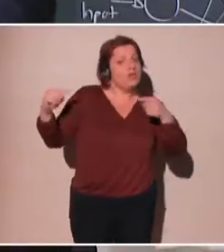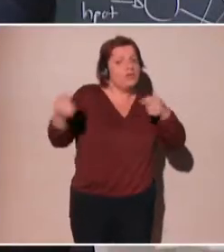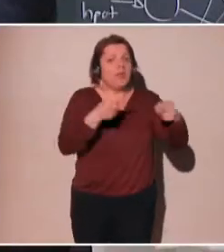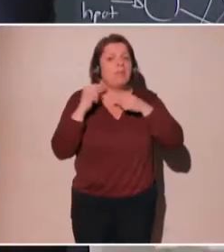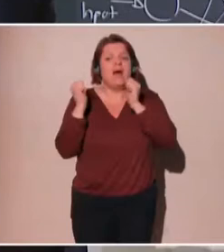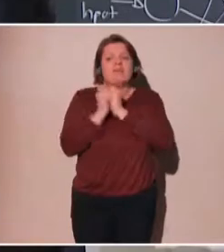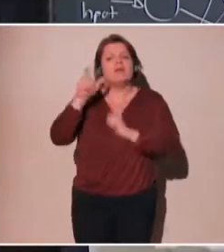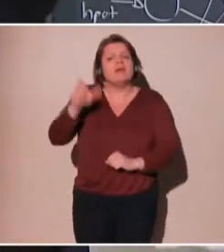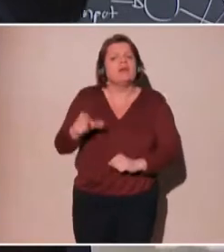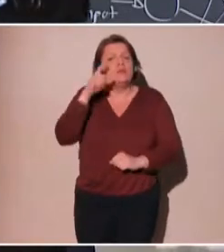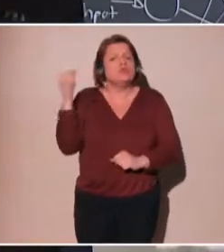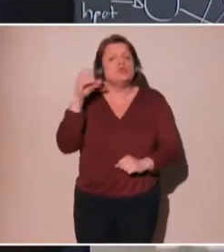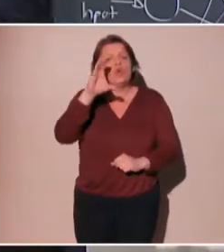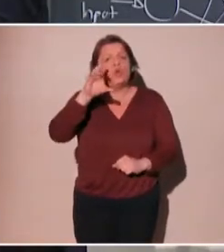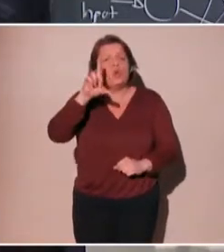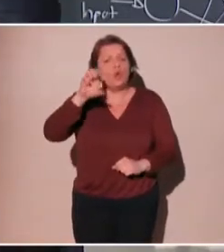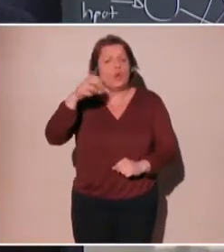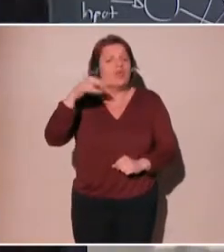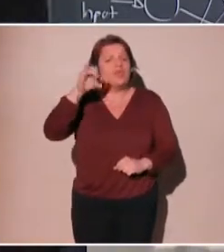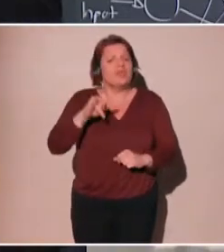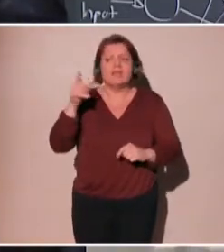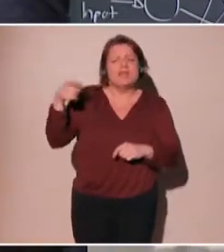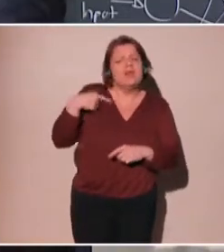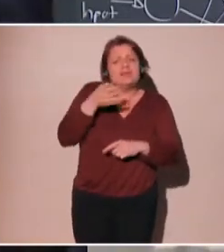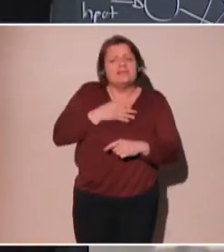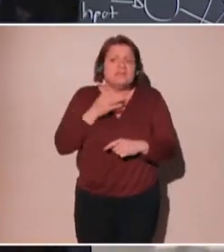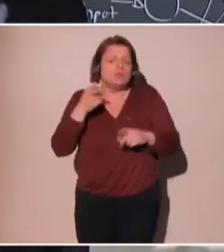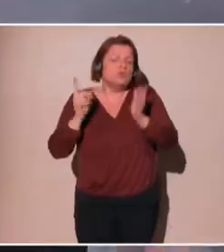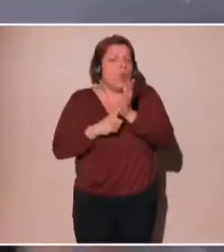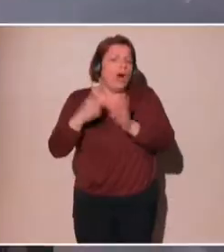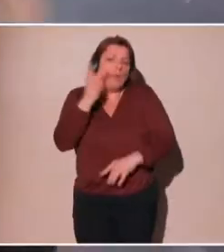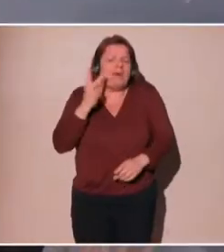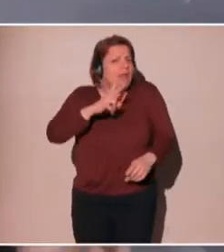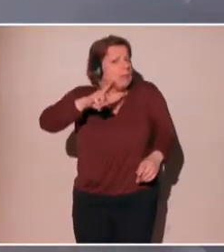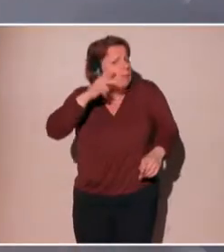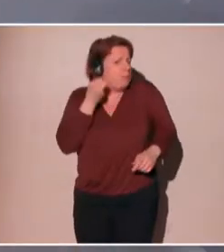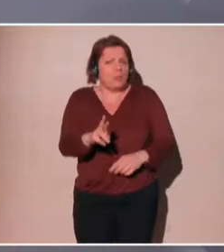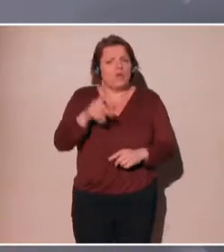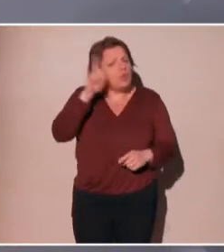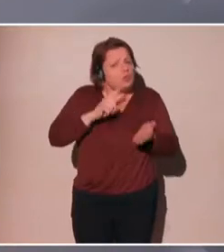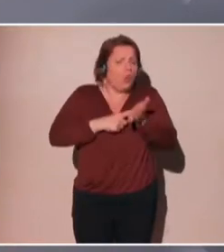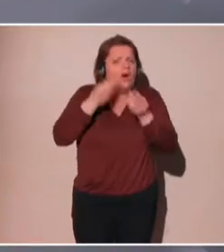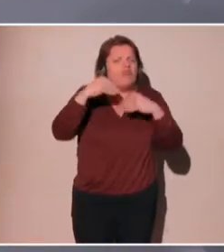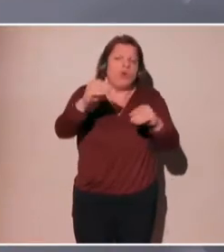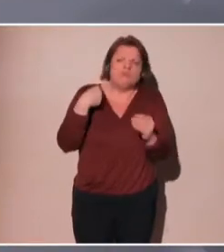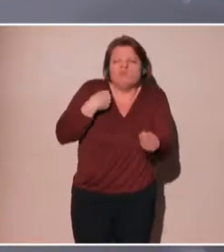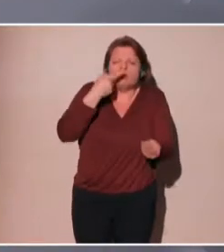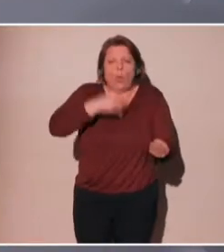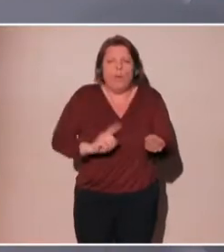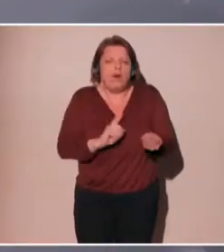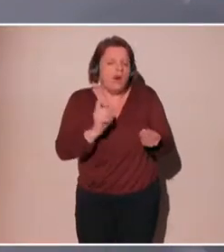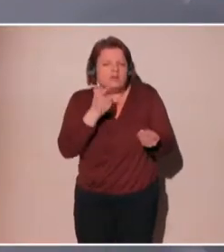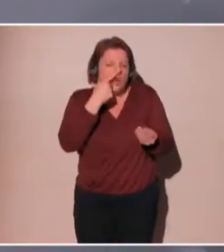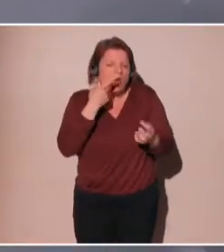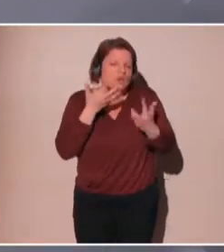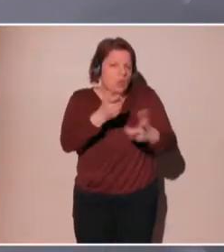which could put it in a sort of cloud package. There are lots of discussions about the right to